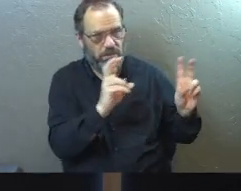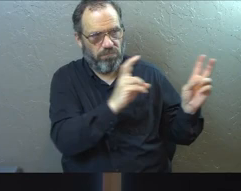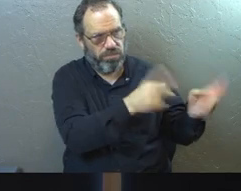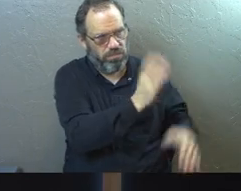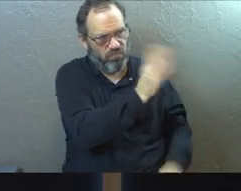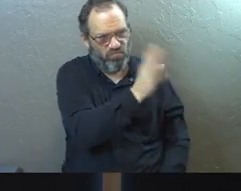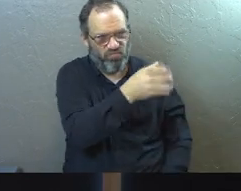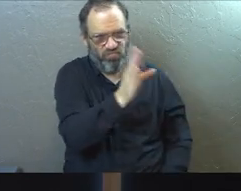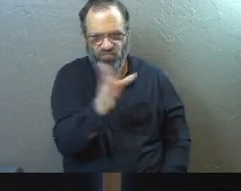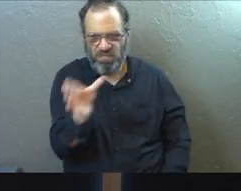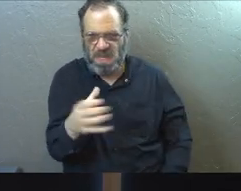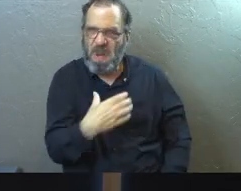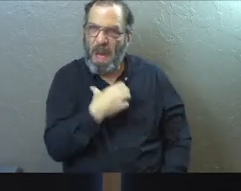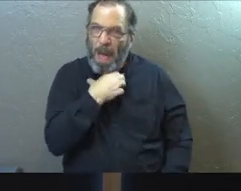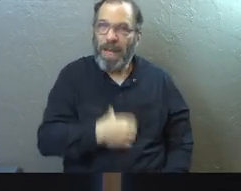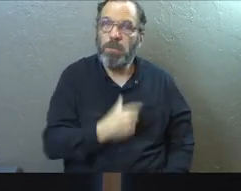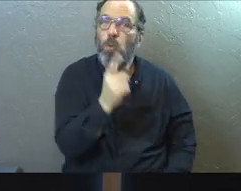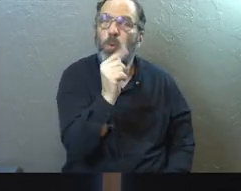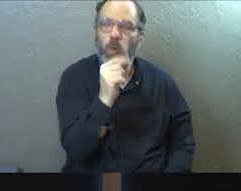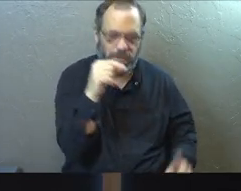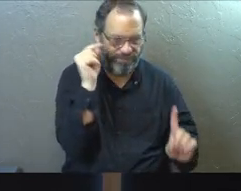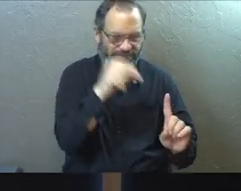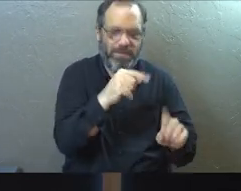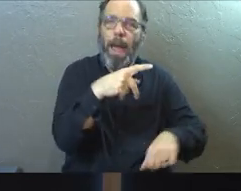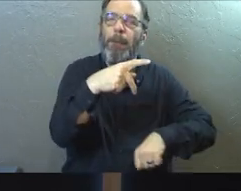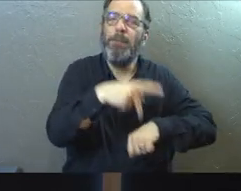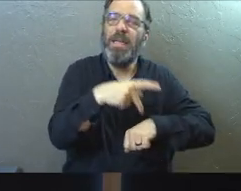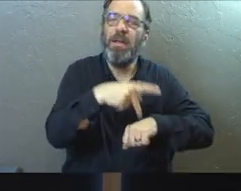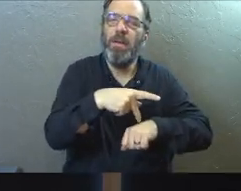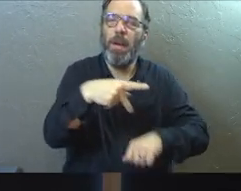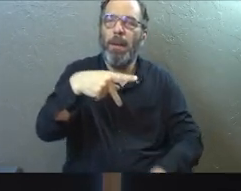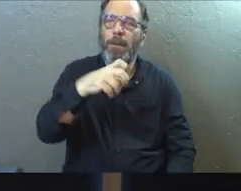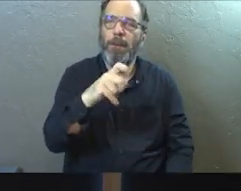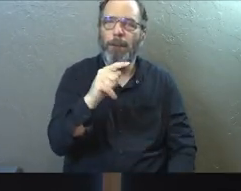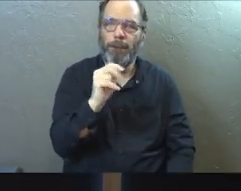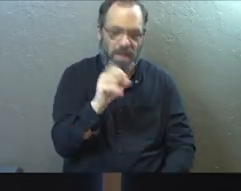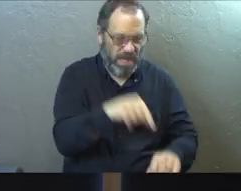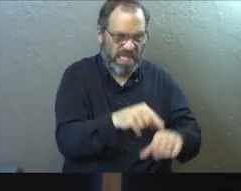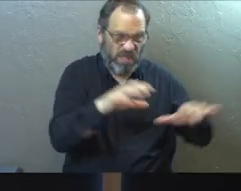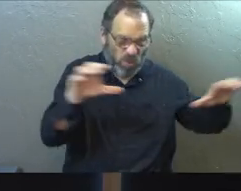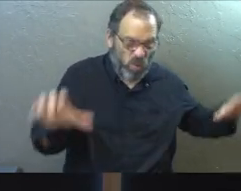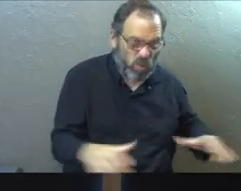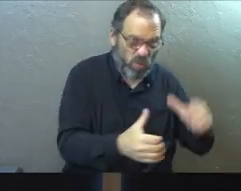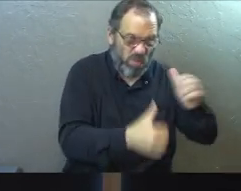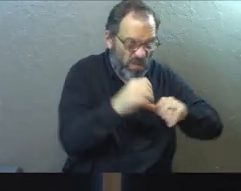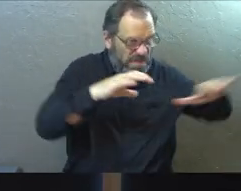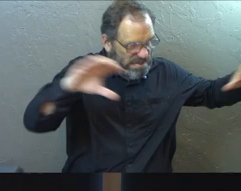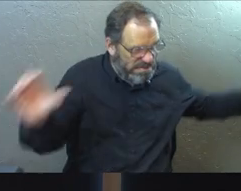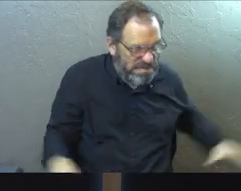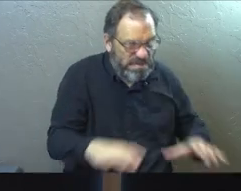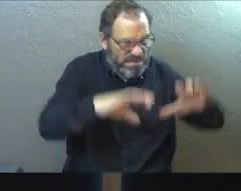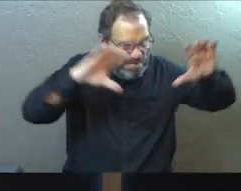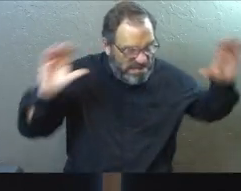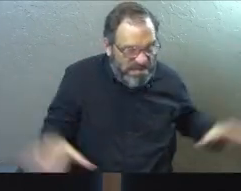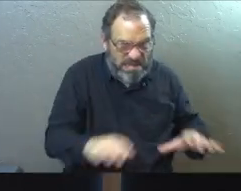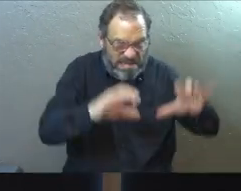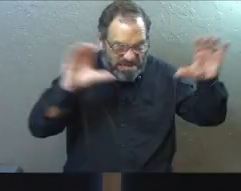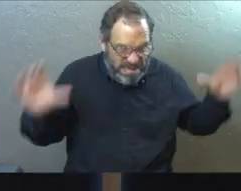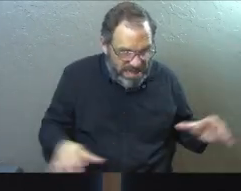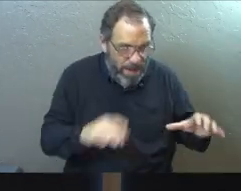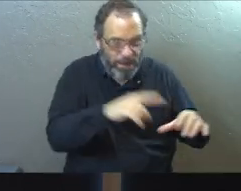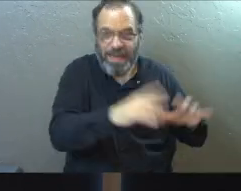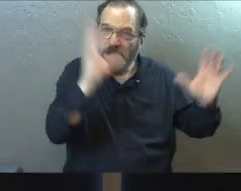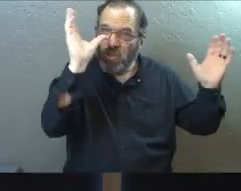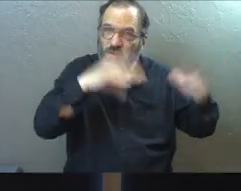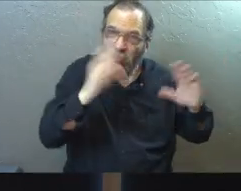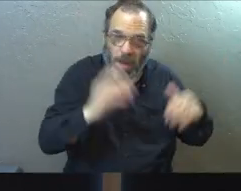any guy as passionate, it would be Peter. He was constantly doing the most that he could possibly do. And oftentimes it was getting him